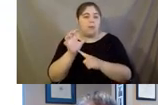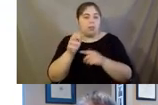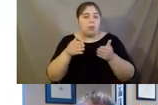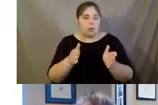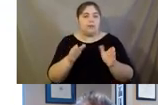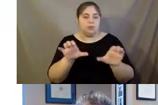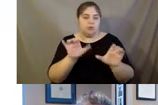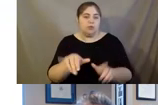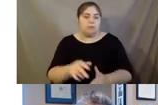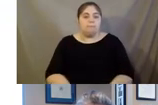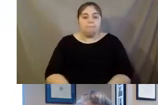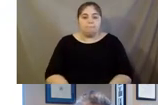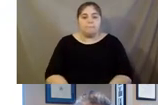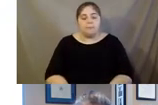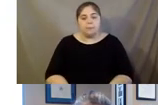recruiting.